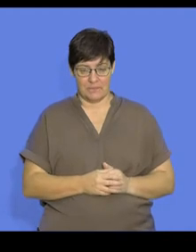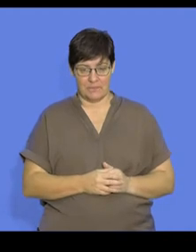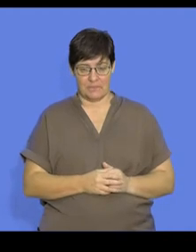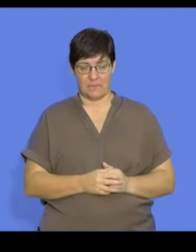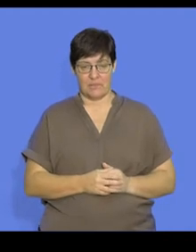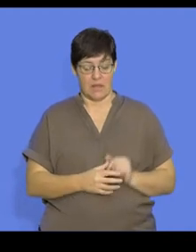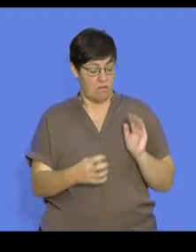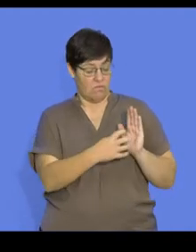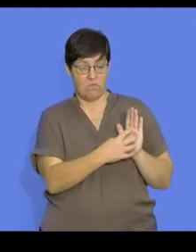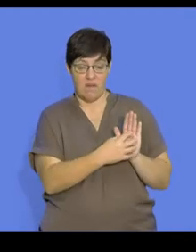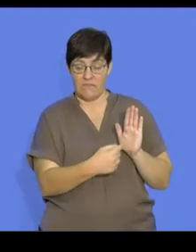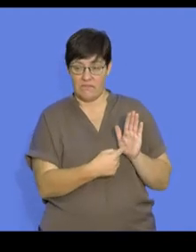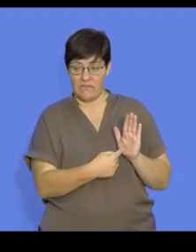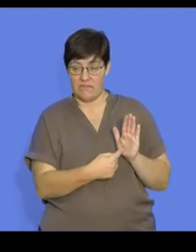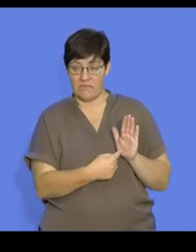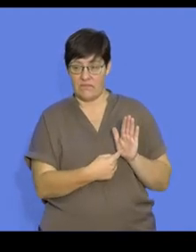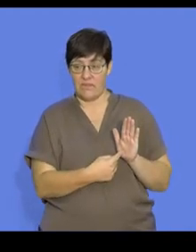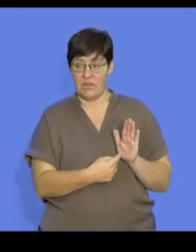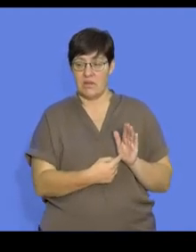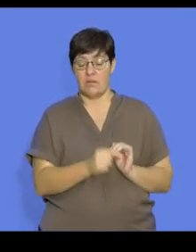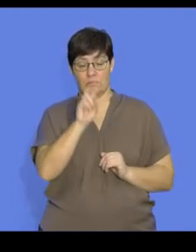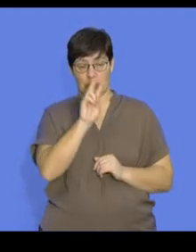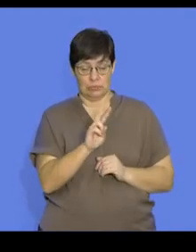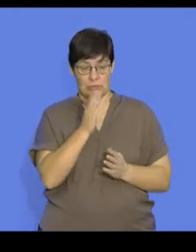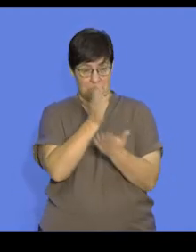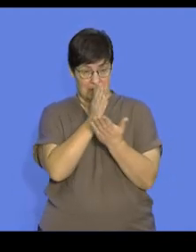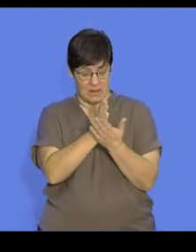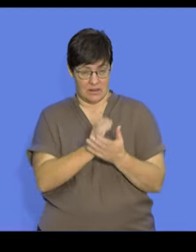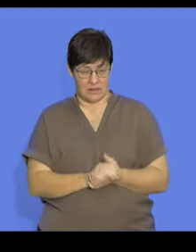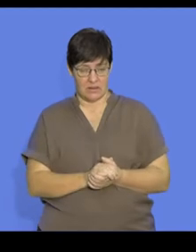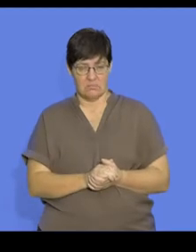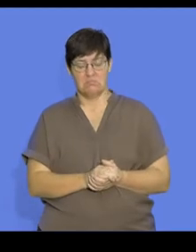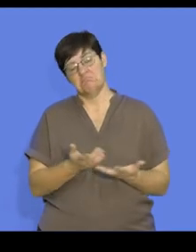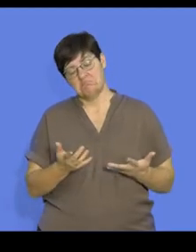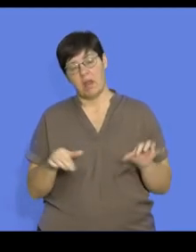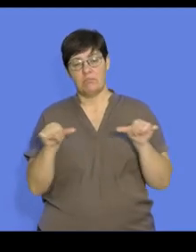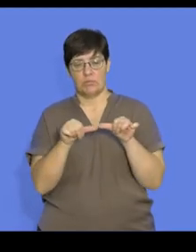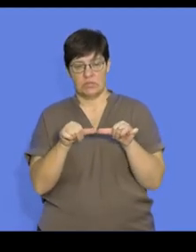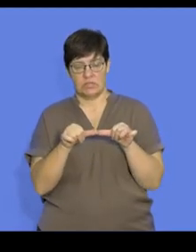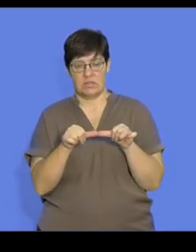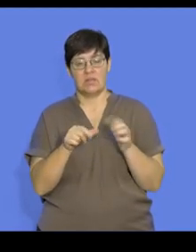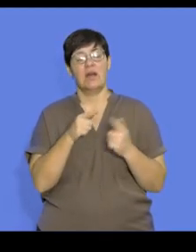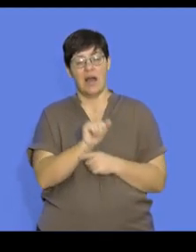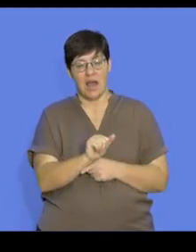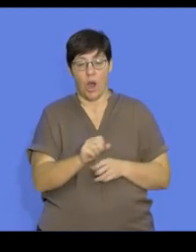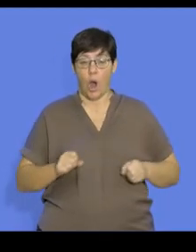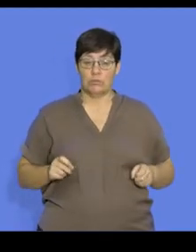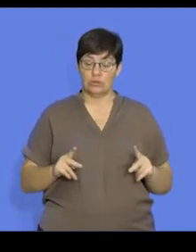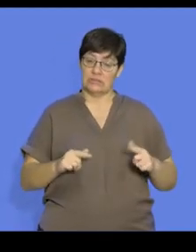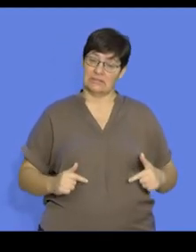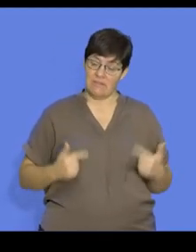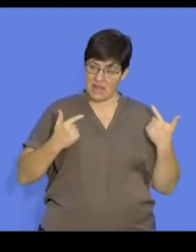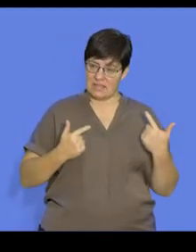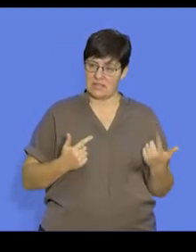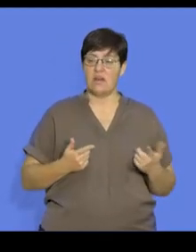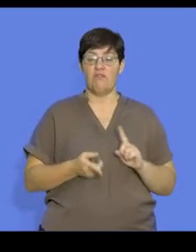The graph that's indicated type 2 in the middle shows you a proportionate decrease in their chances of